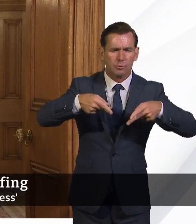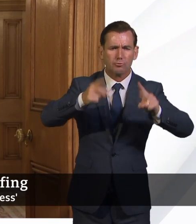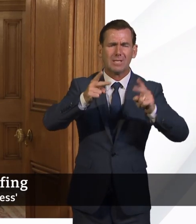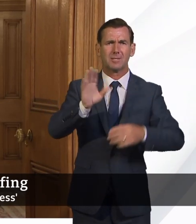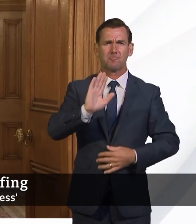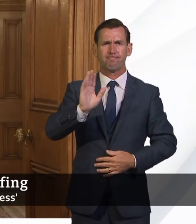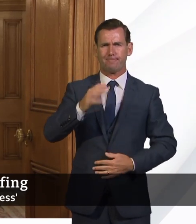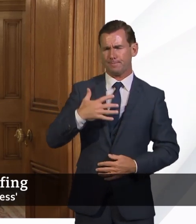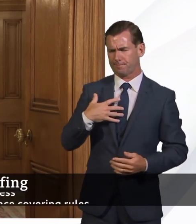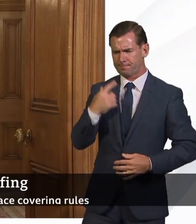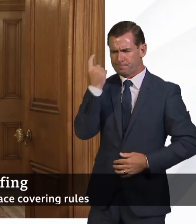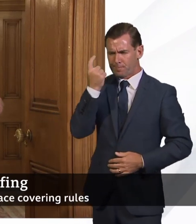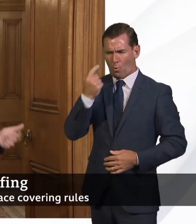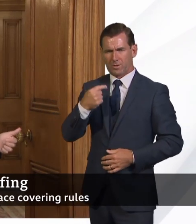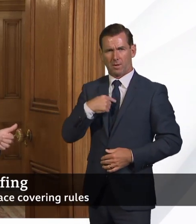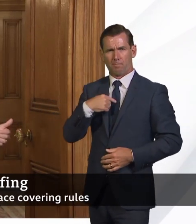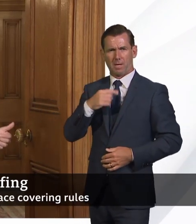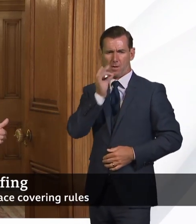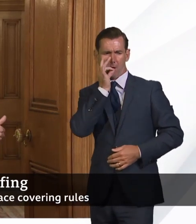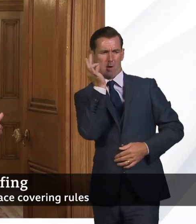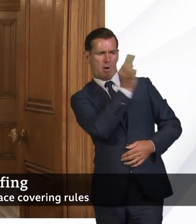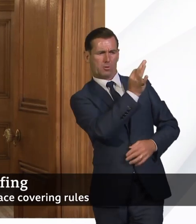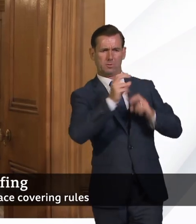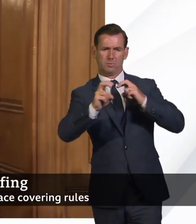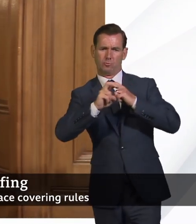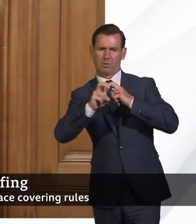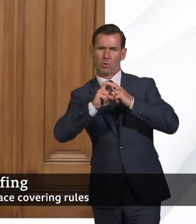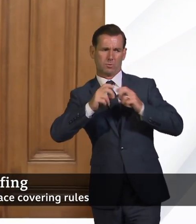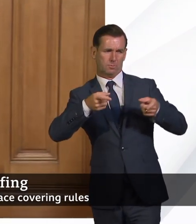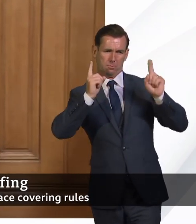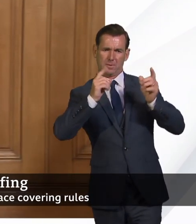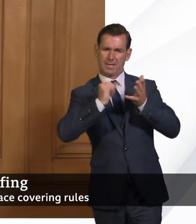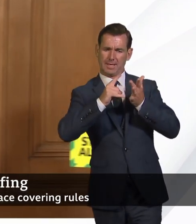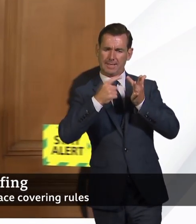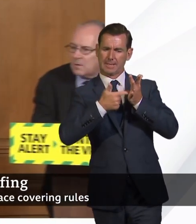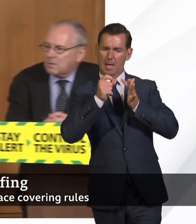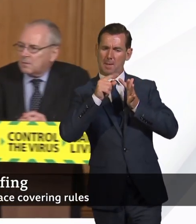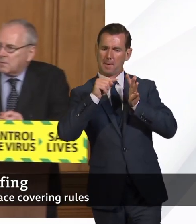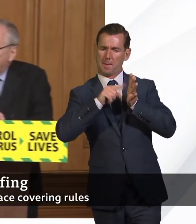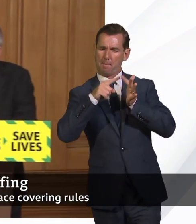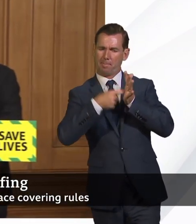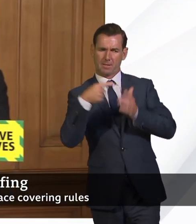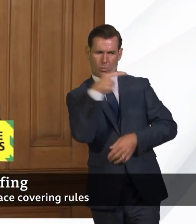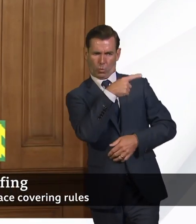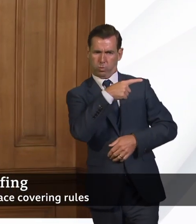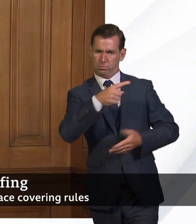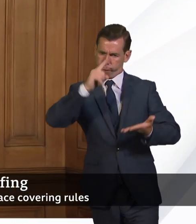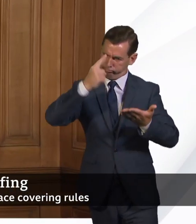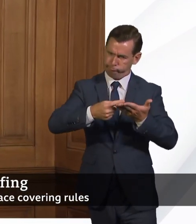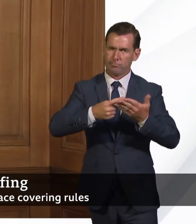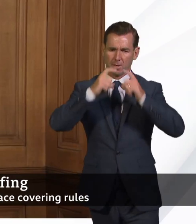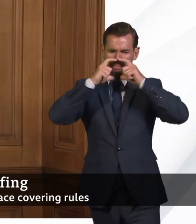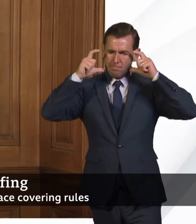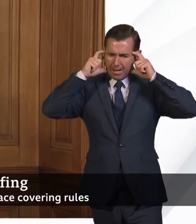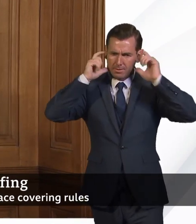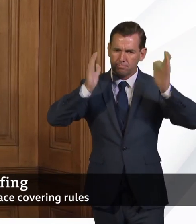use your point to ask Sir Peter to comment on the face masks coming in and the work that's going on there. then I'll go to Stephen on your last